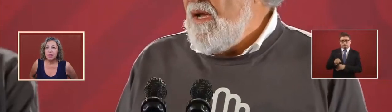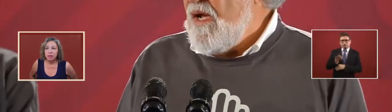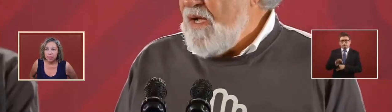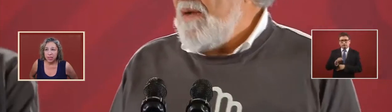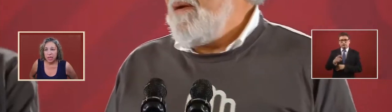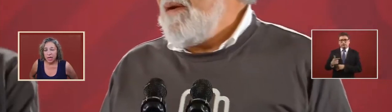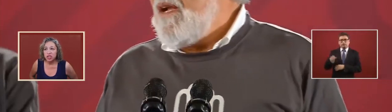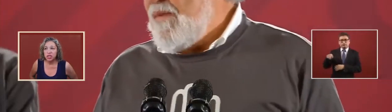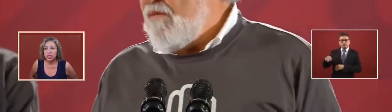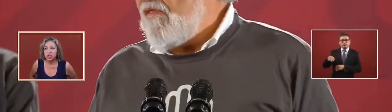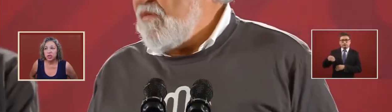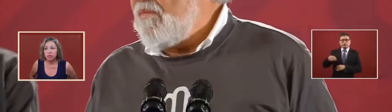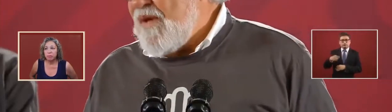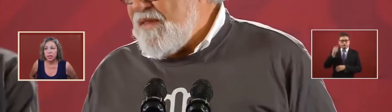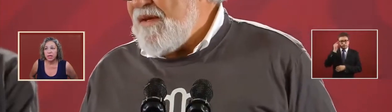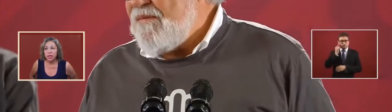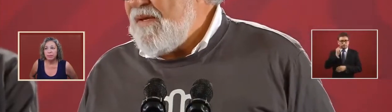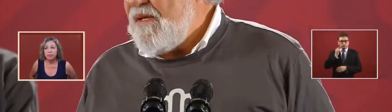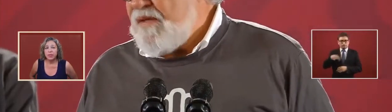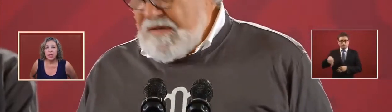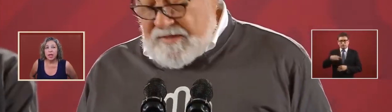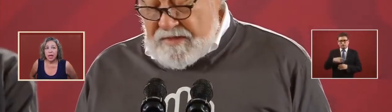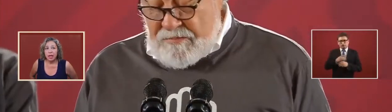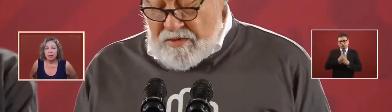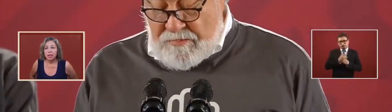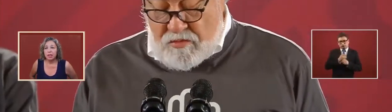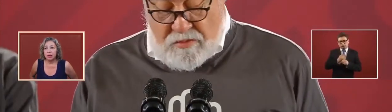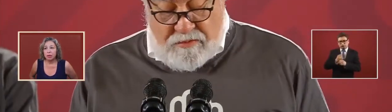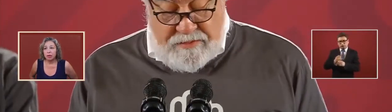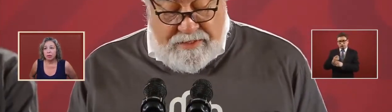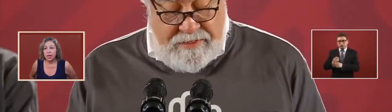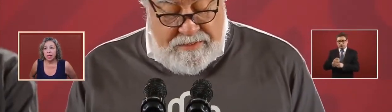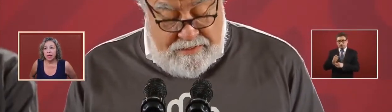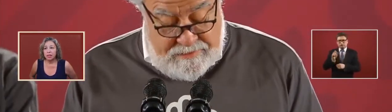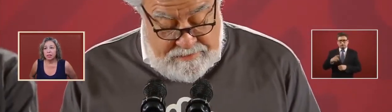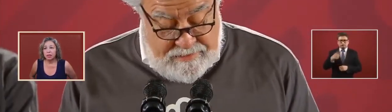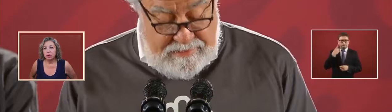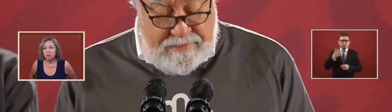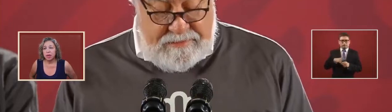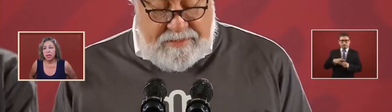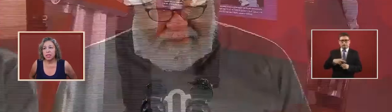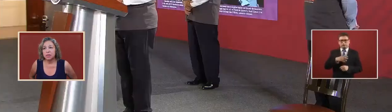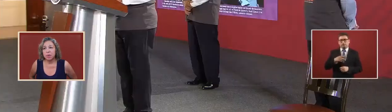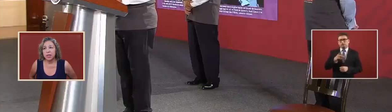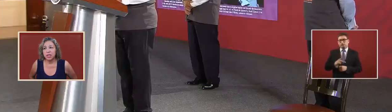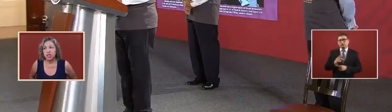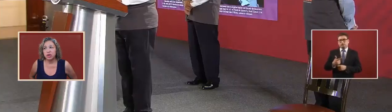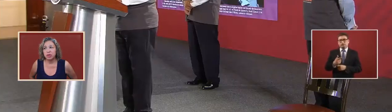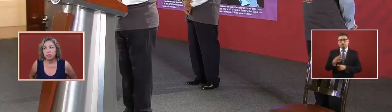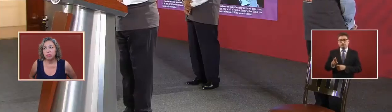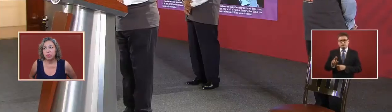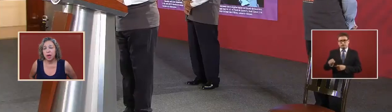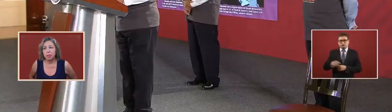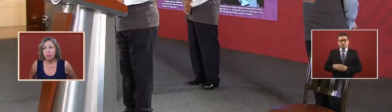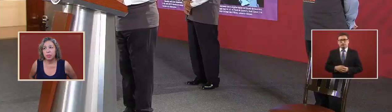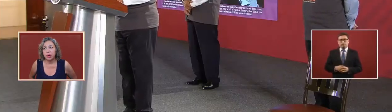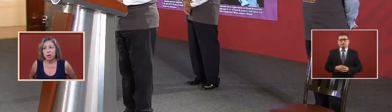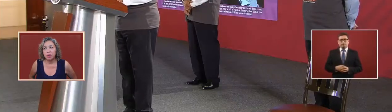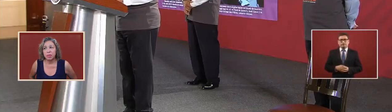of the investigation that should have been done and that is realized by the general